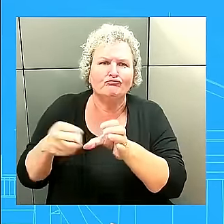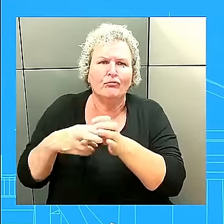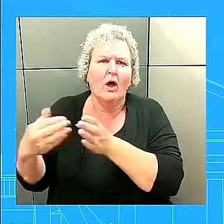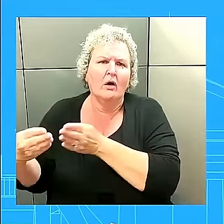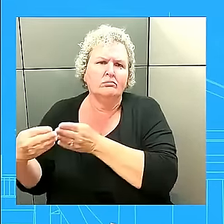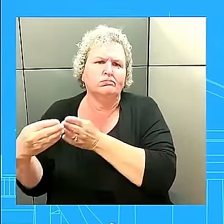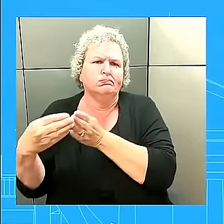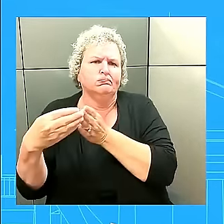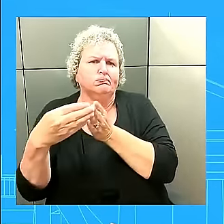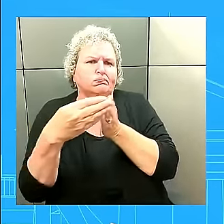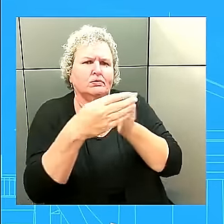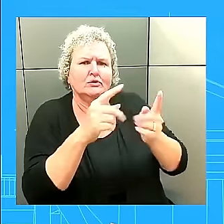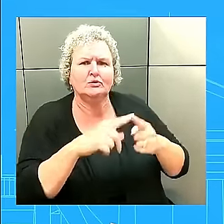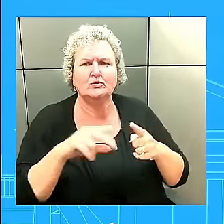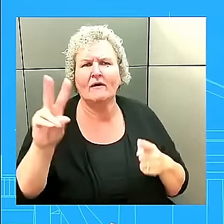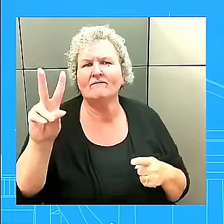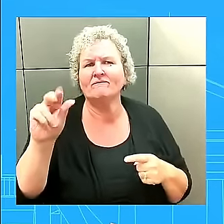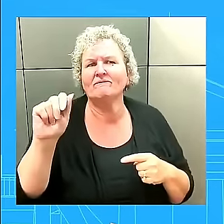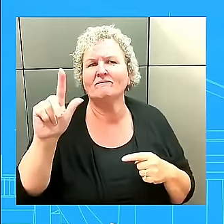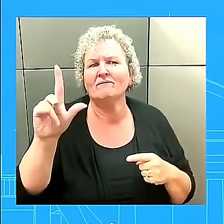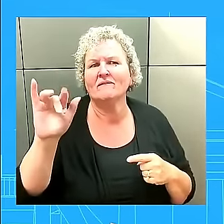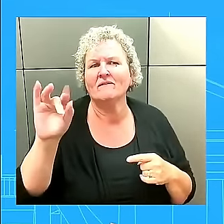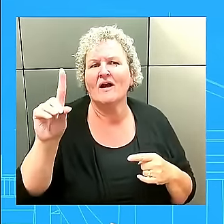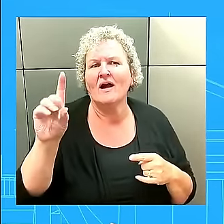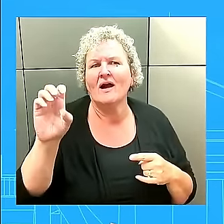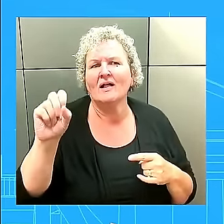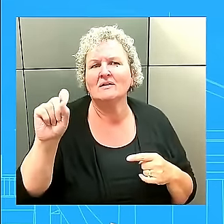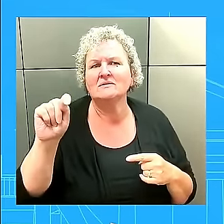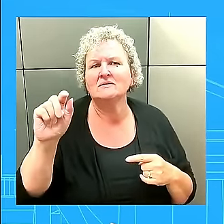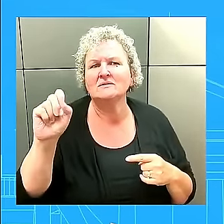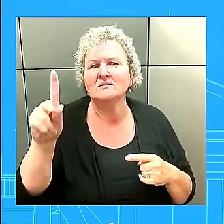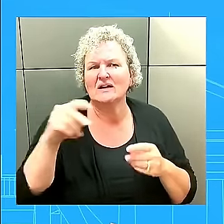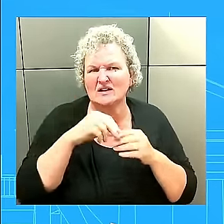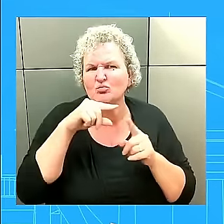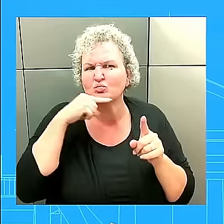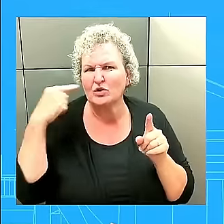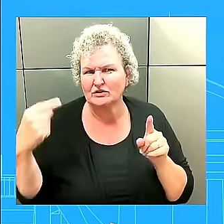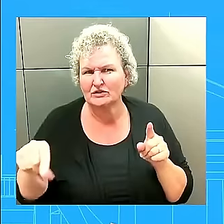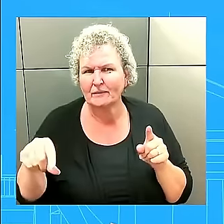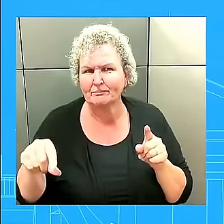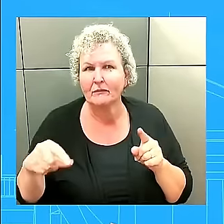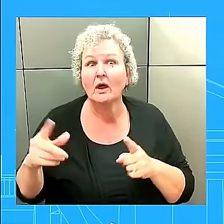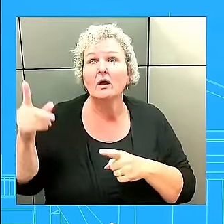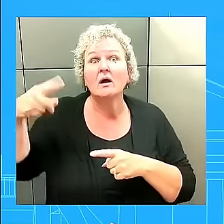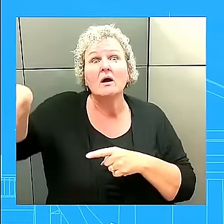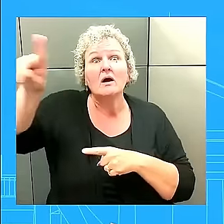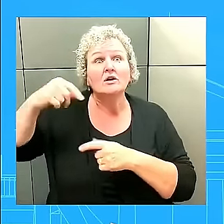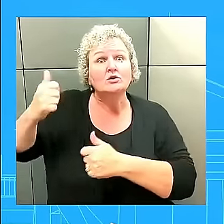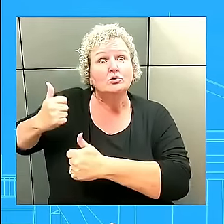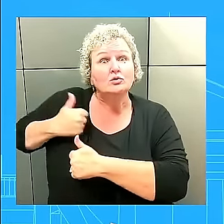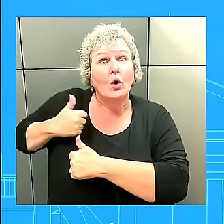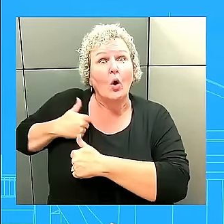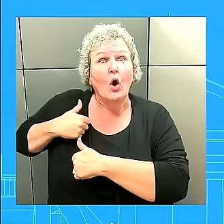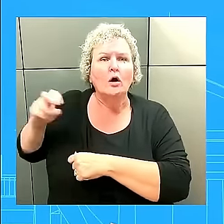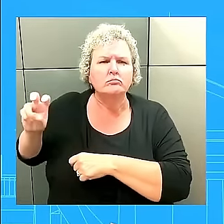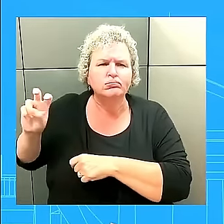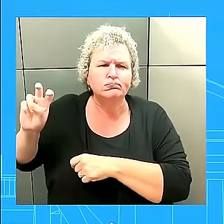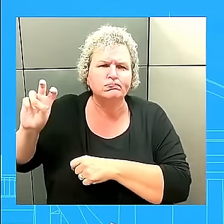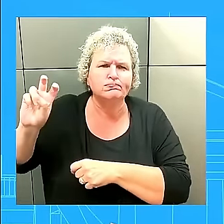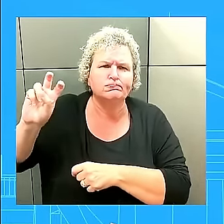traveled onward to multiple Russian military training sites in Eastern Russia, where they are currently undergoing training.